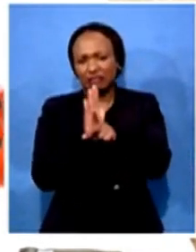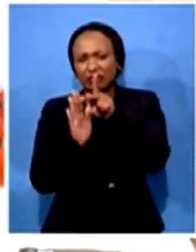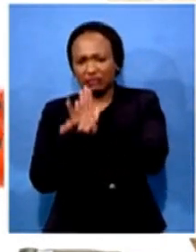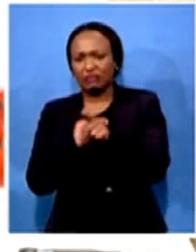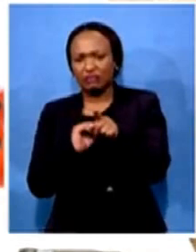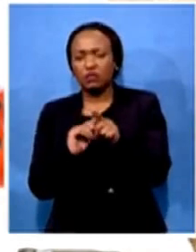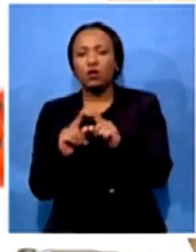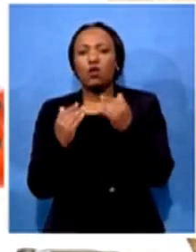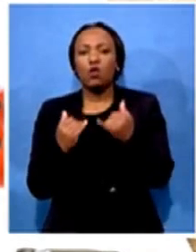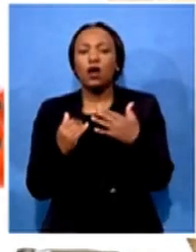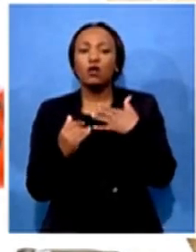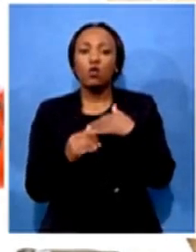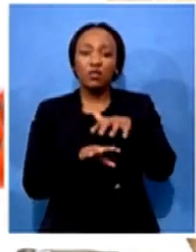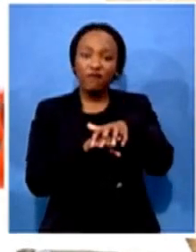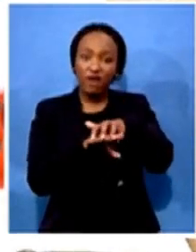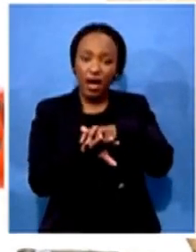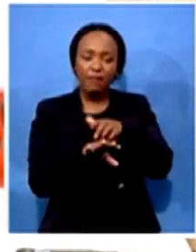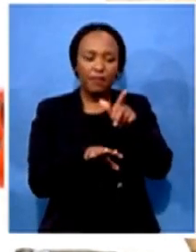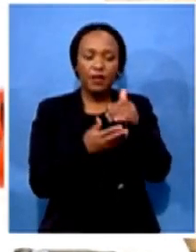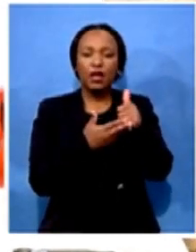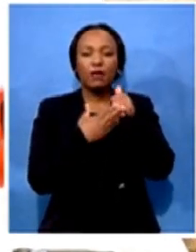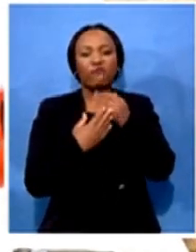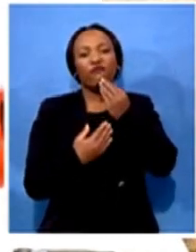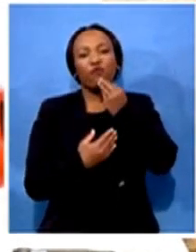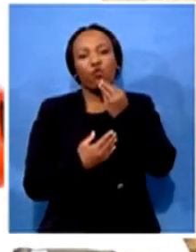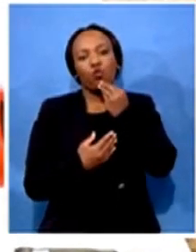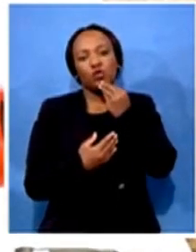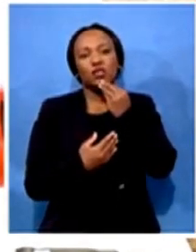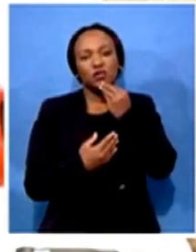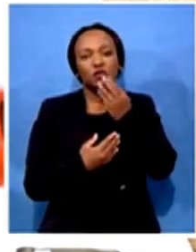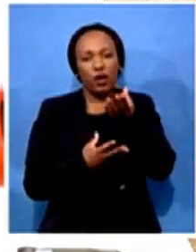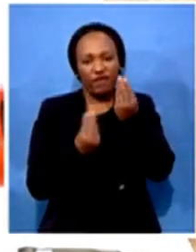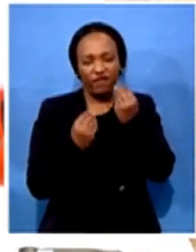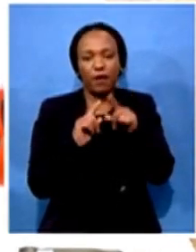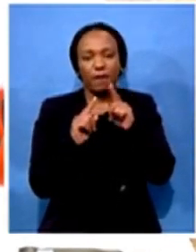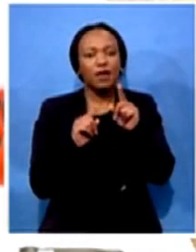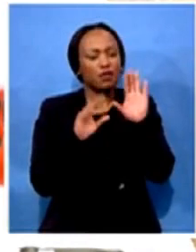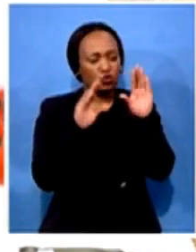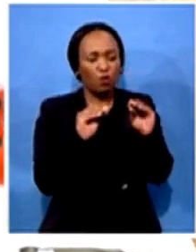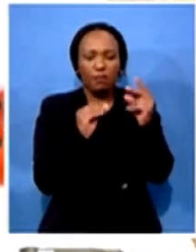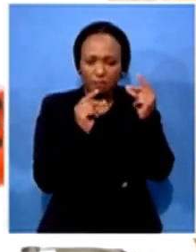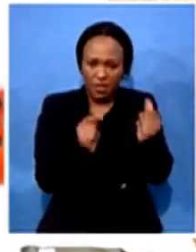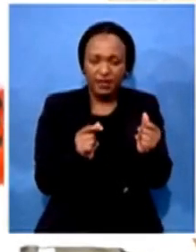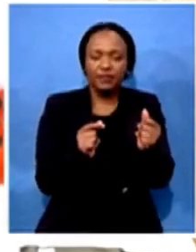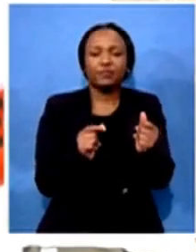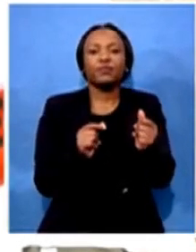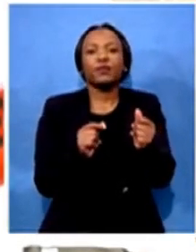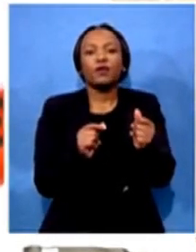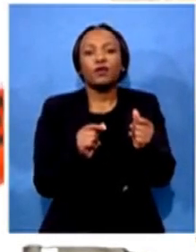action plans, immediate action plans to stop it immediately. This is what you can see at the back of me.